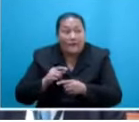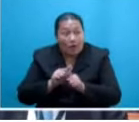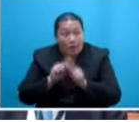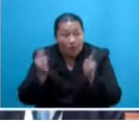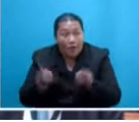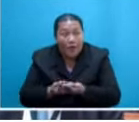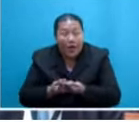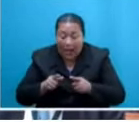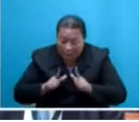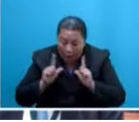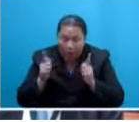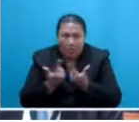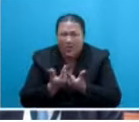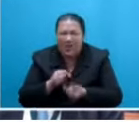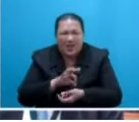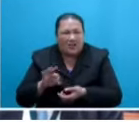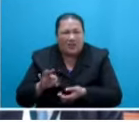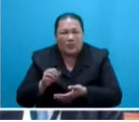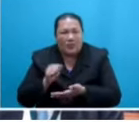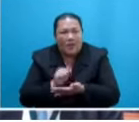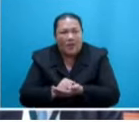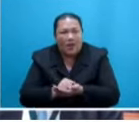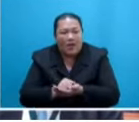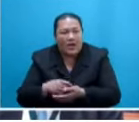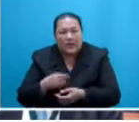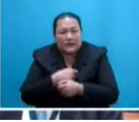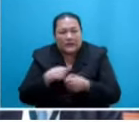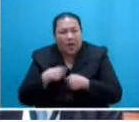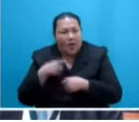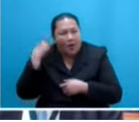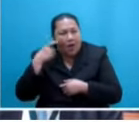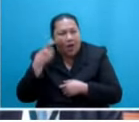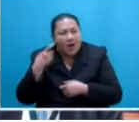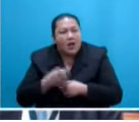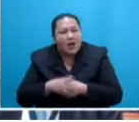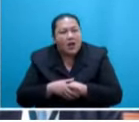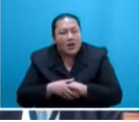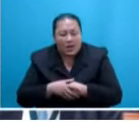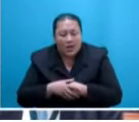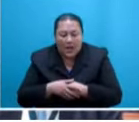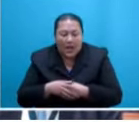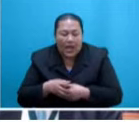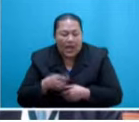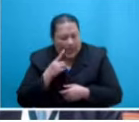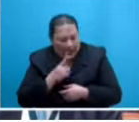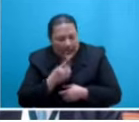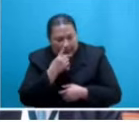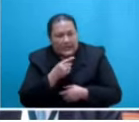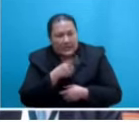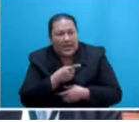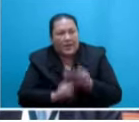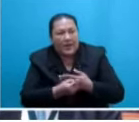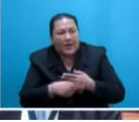local peace and development is concerned. That reflects very poorly on the already dismal record of this government. Mr. Speaker, sir, I